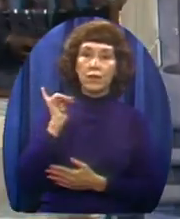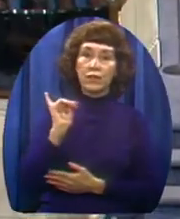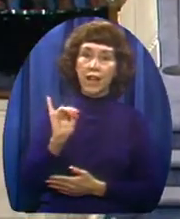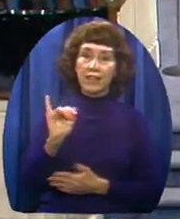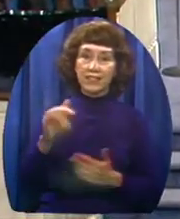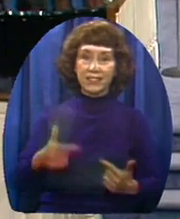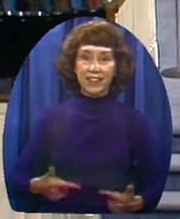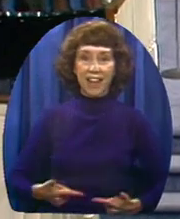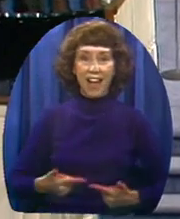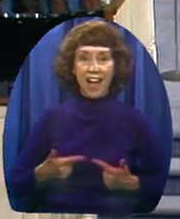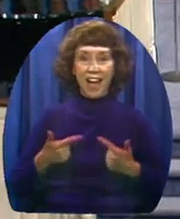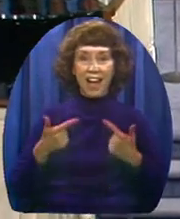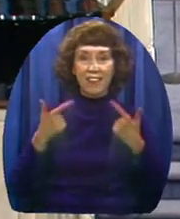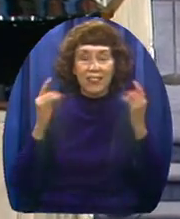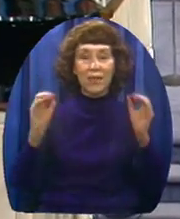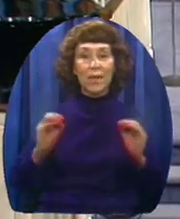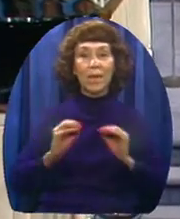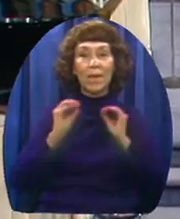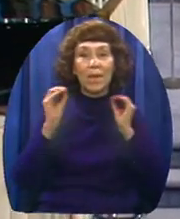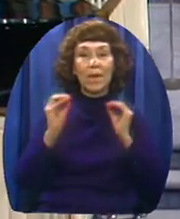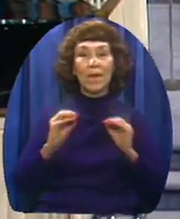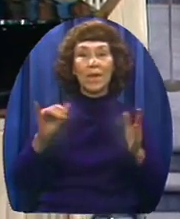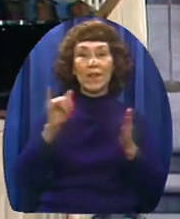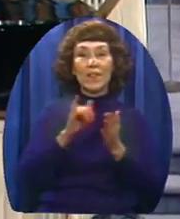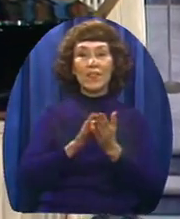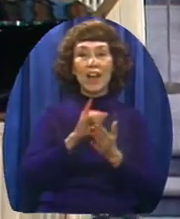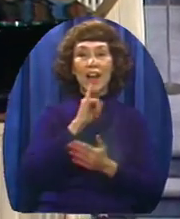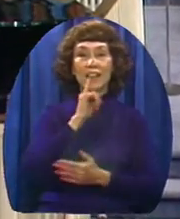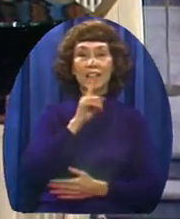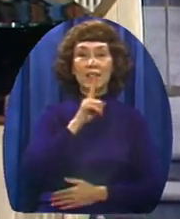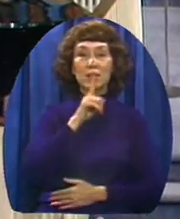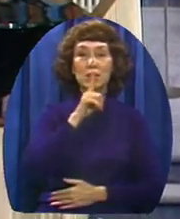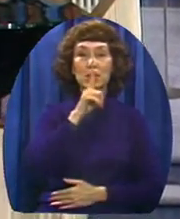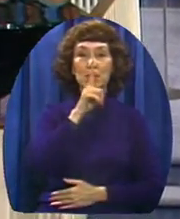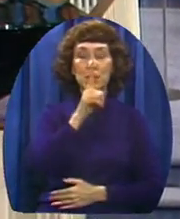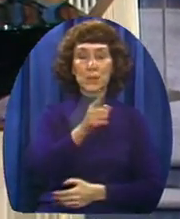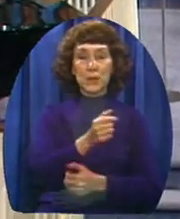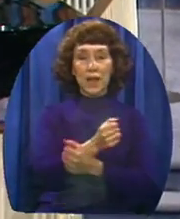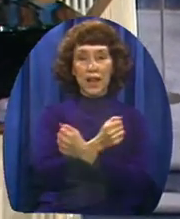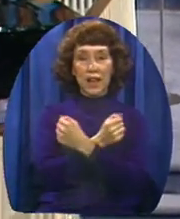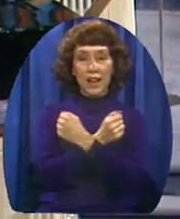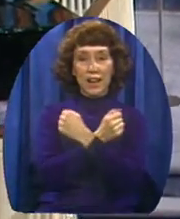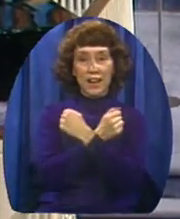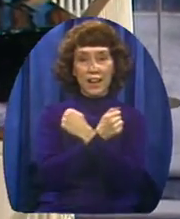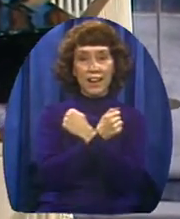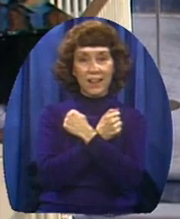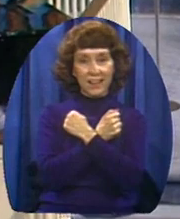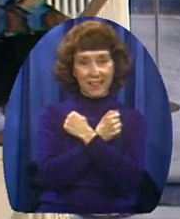Oh, if that isn't love